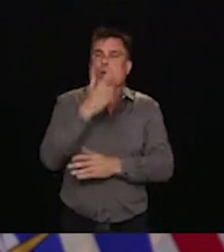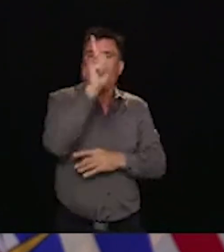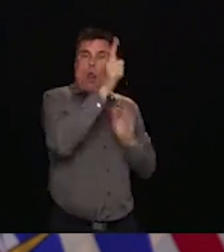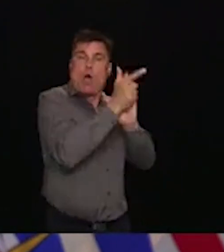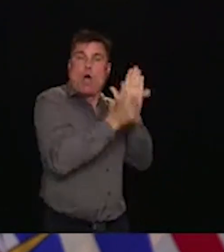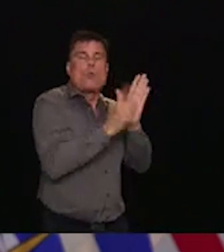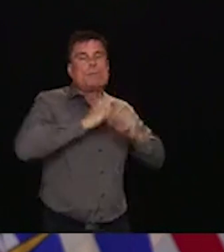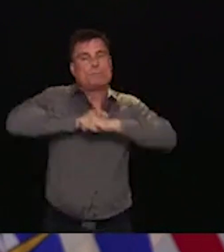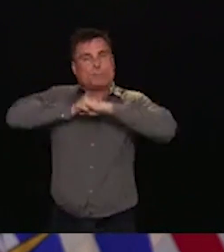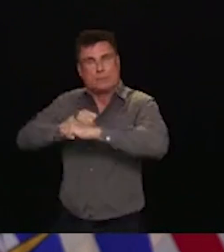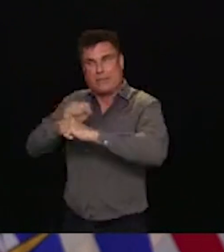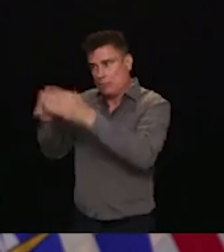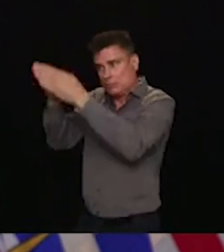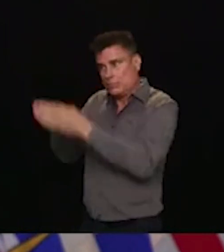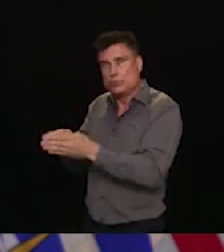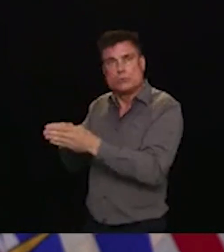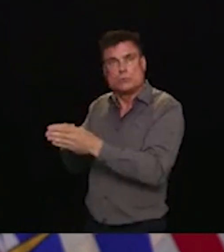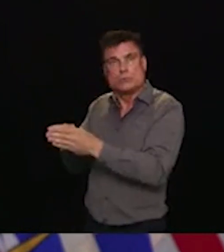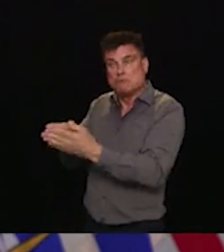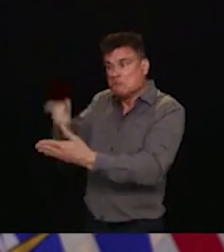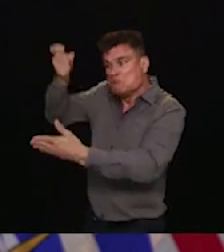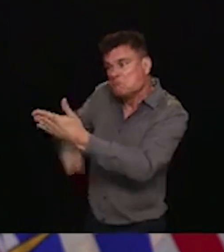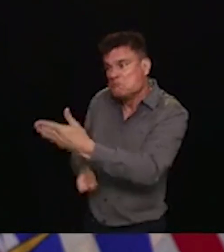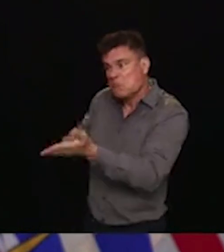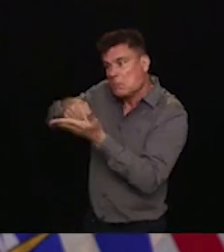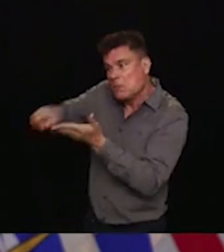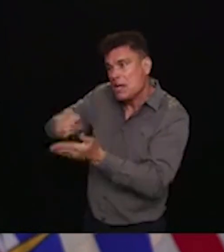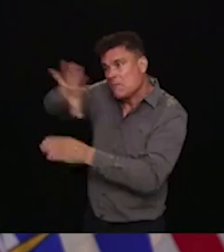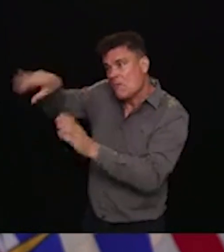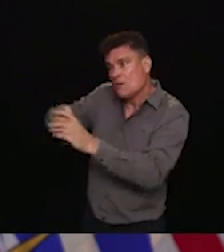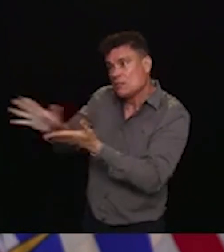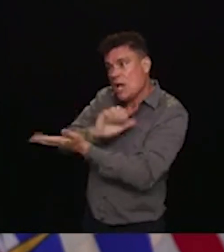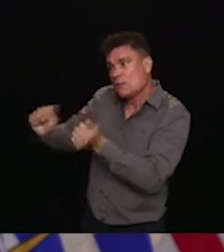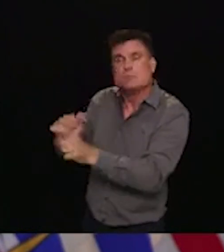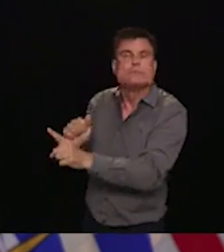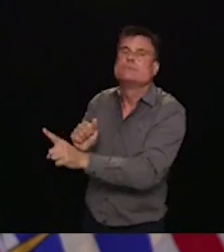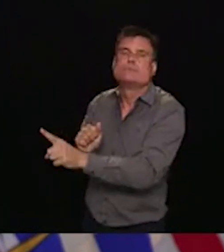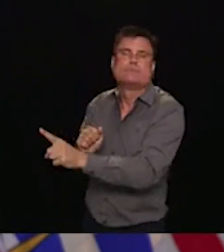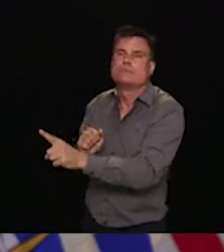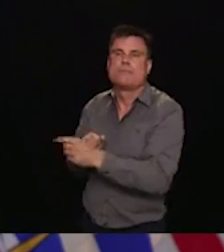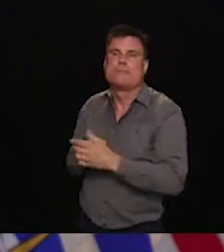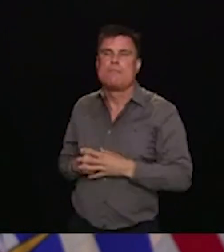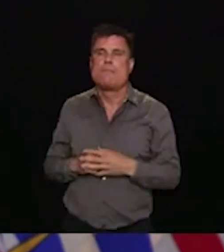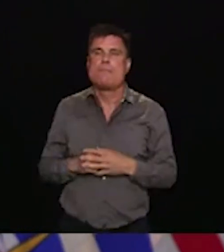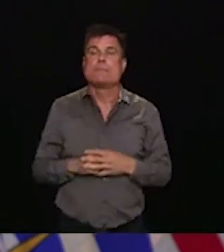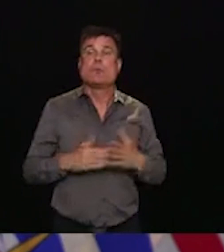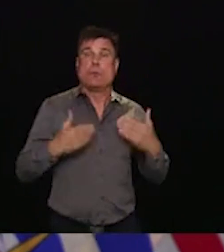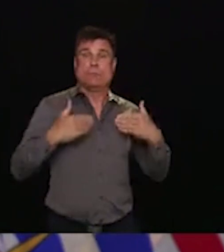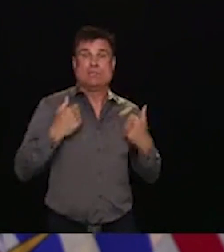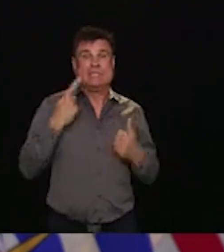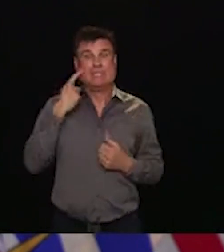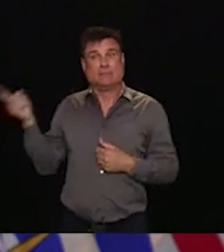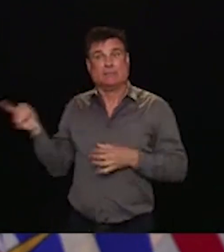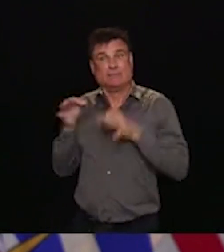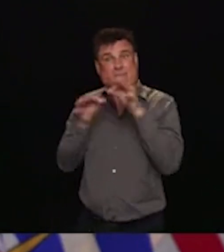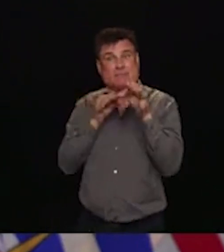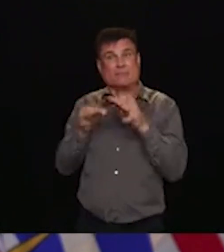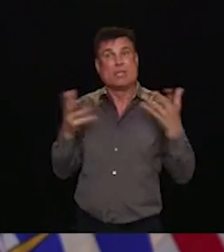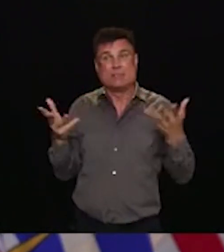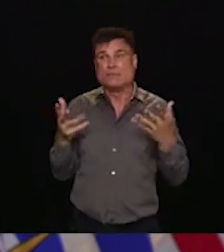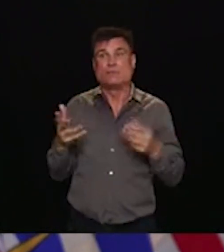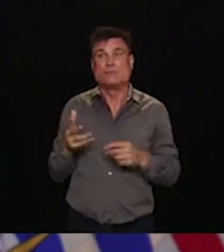solving the challenges facing BC's strata insurance market. But that doesn't mean we shouldn't take the steps that we can, and that's what we're doing today.